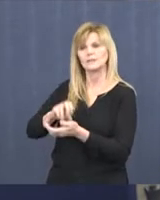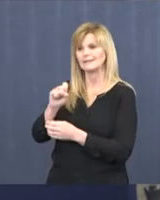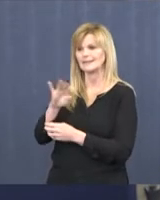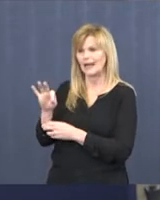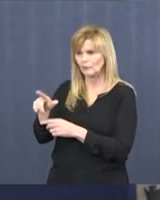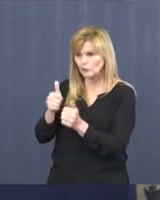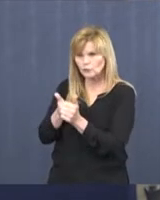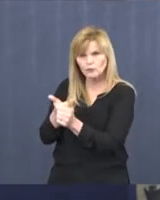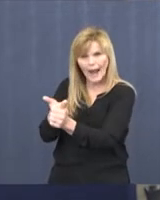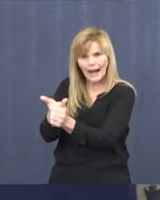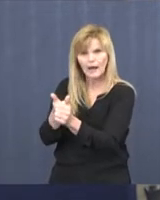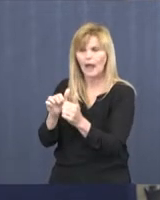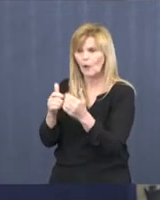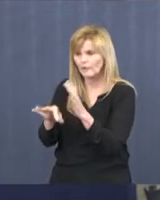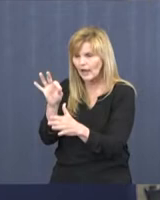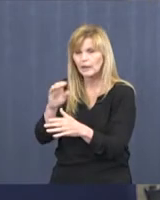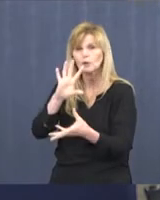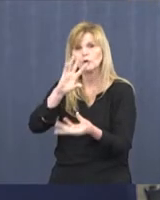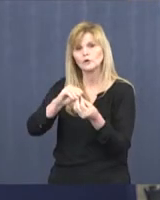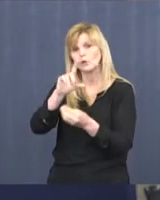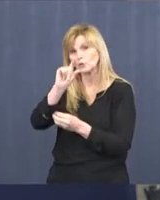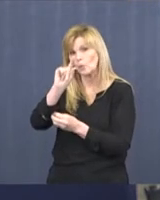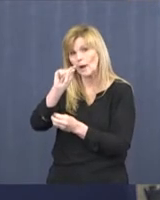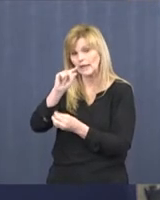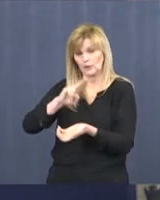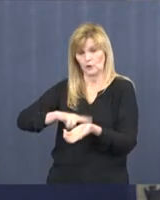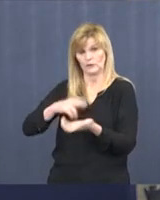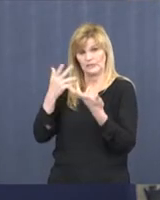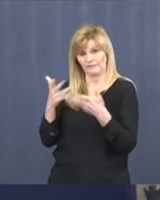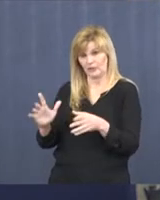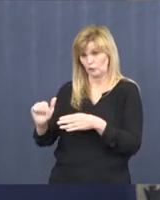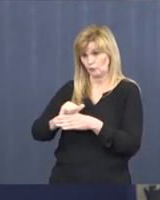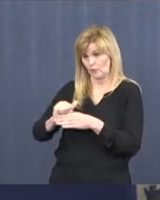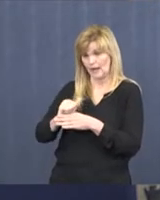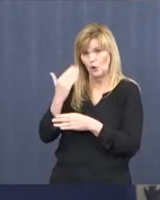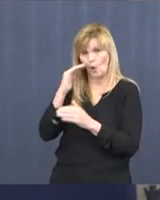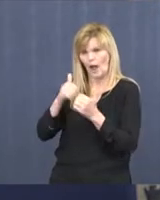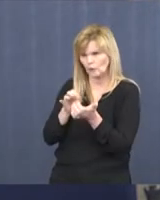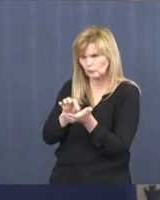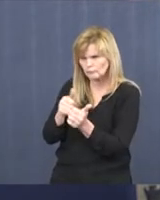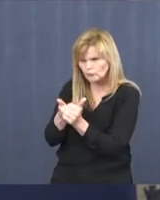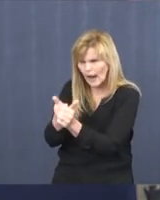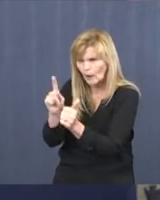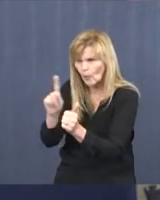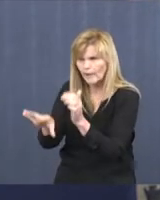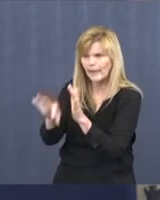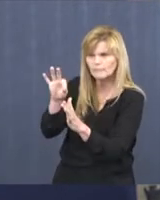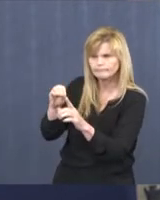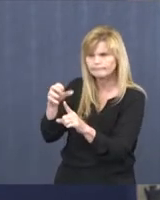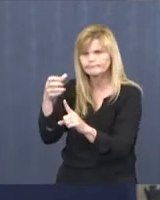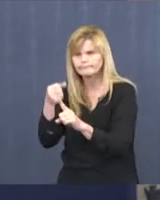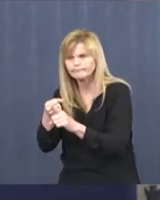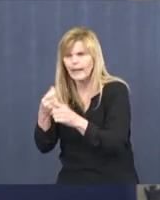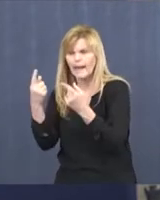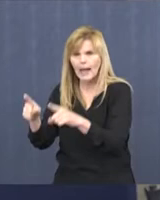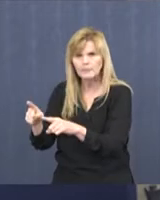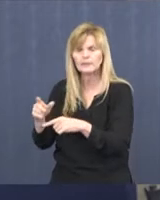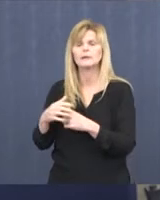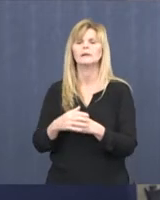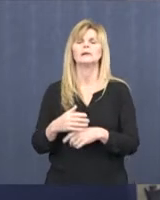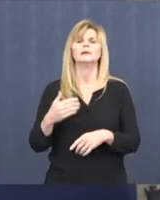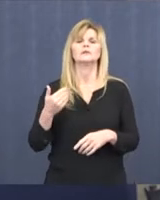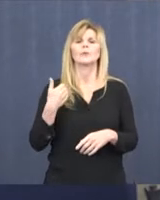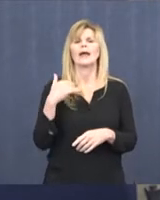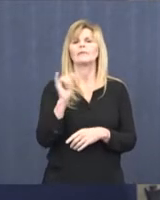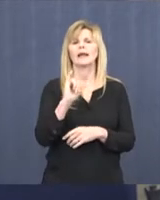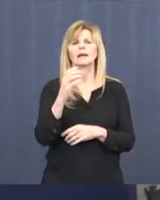tracing. We have 20 nurses that are trained and ready to go. We kind of pull them in as the need arises, but we have kind of similar to, like,